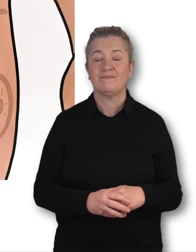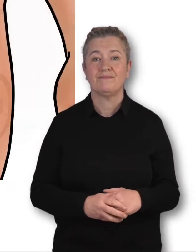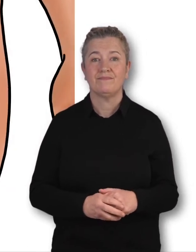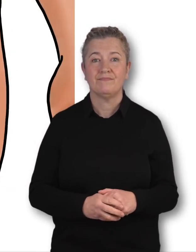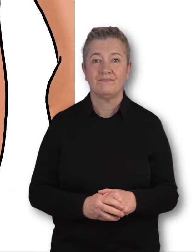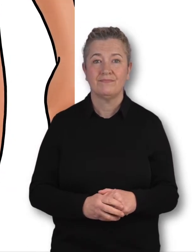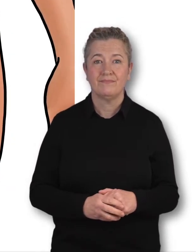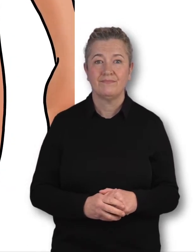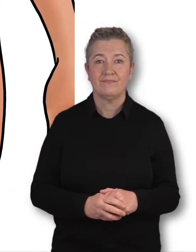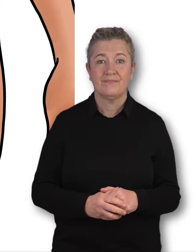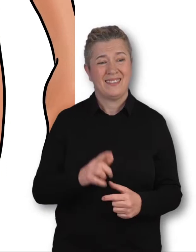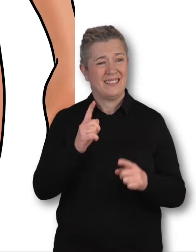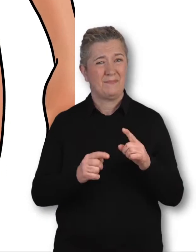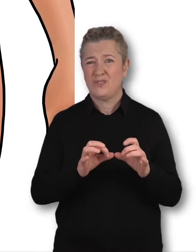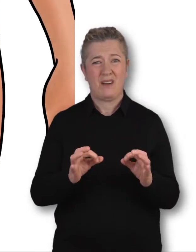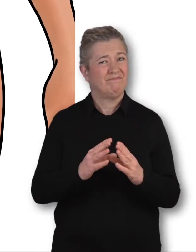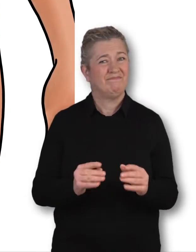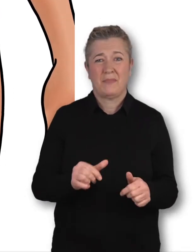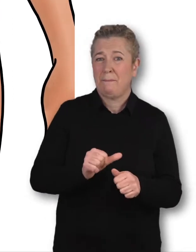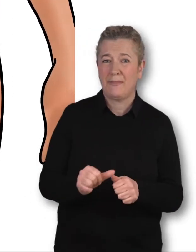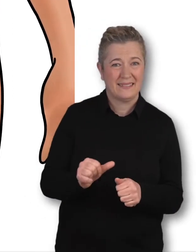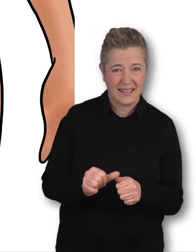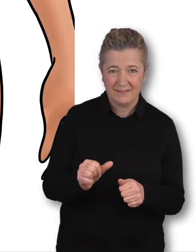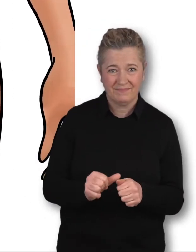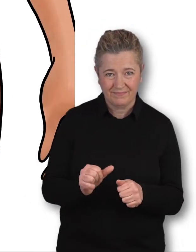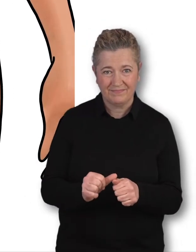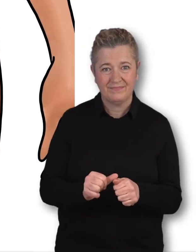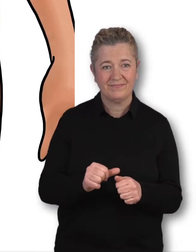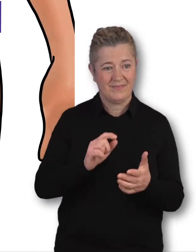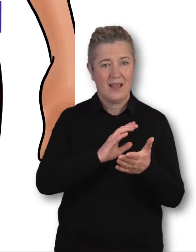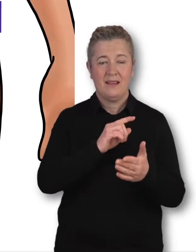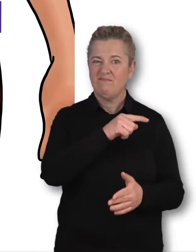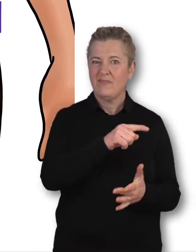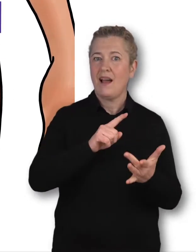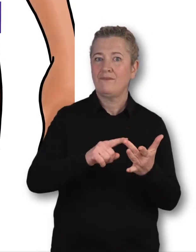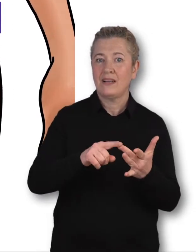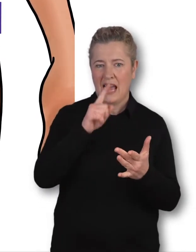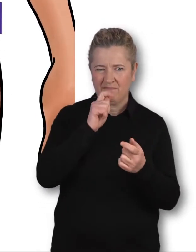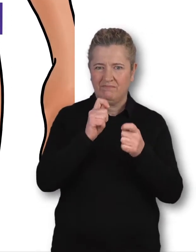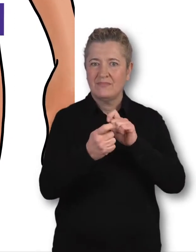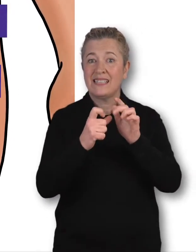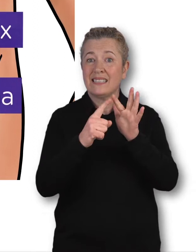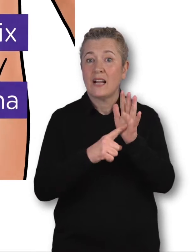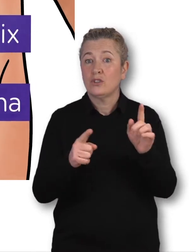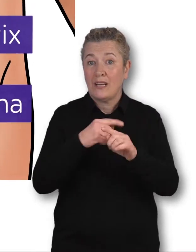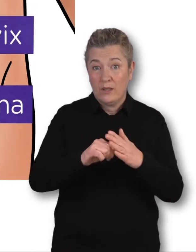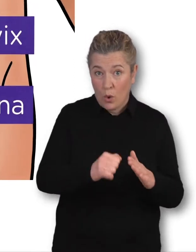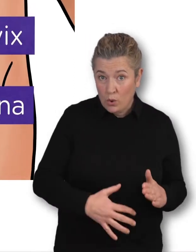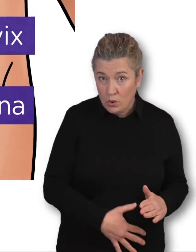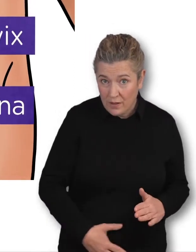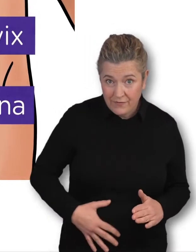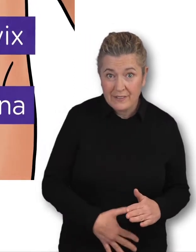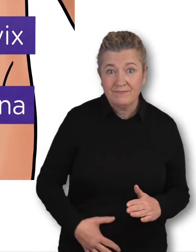Sometimes, if it doesn't clear up, an HPV infection can cause cell changes in the cervix which can develop